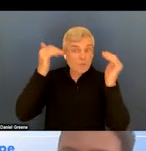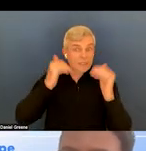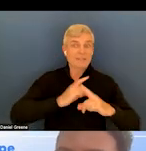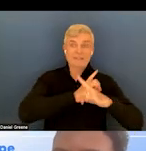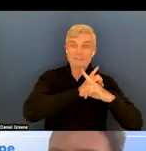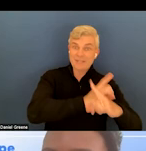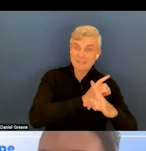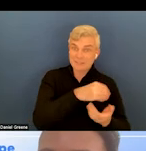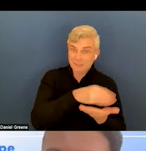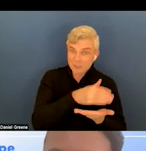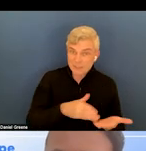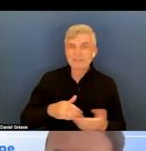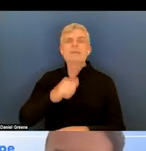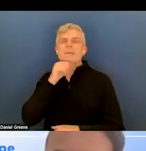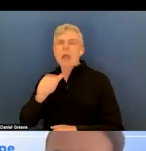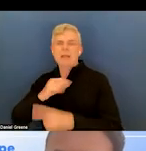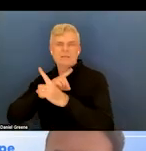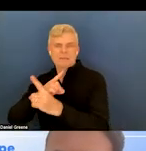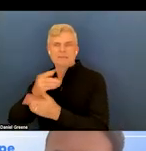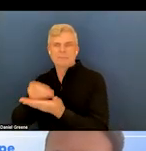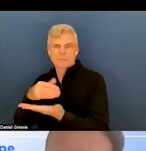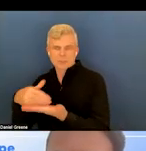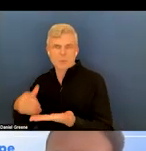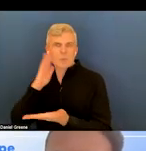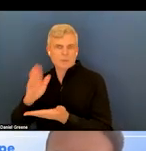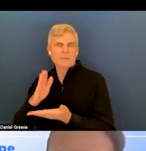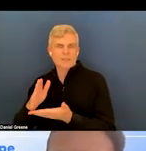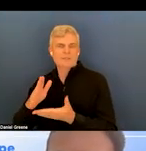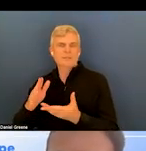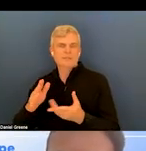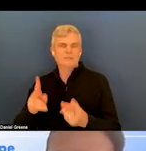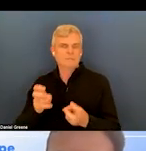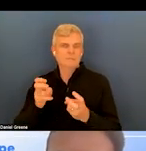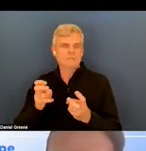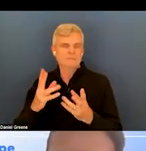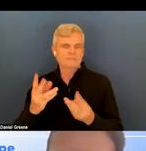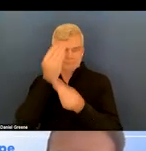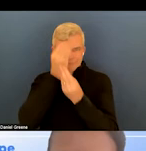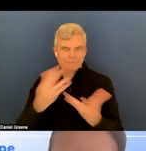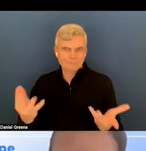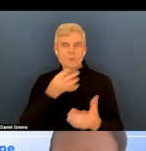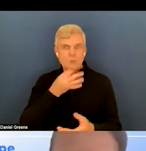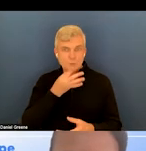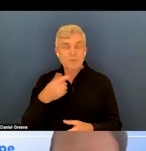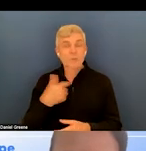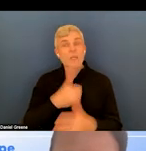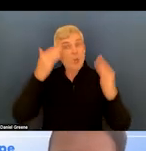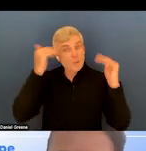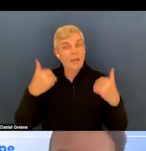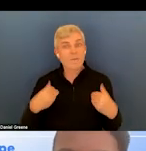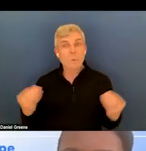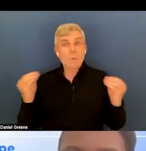But right now we are keeping an eye on that and hope to have some substantive updates for you in the coming weeks. Thank you, Laura.